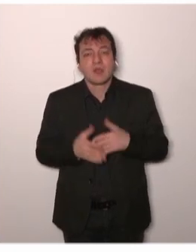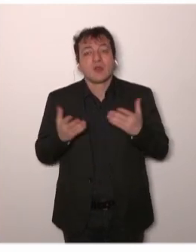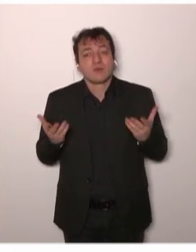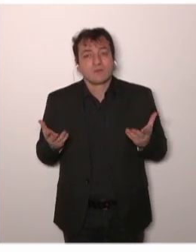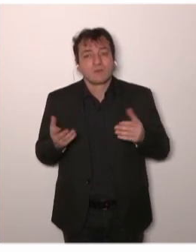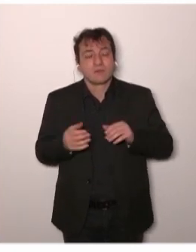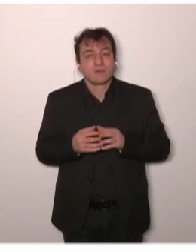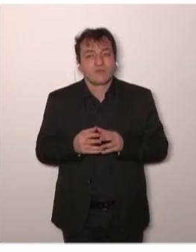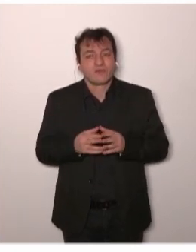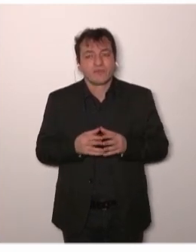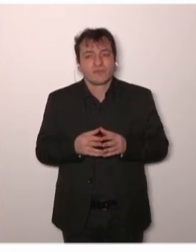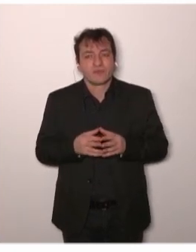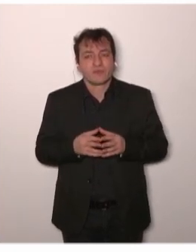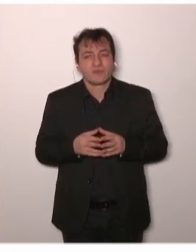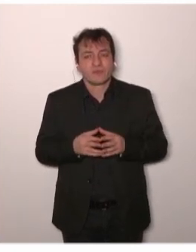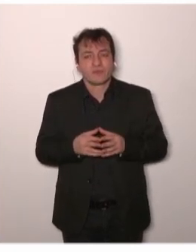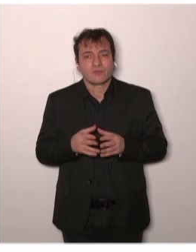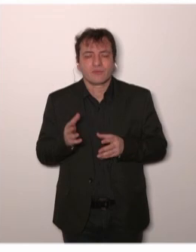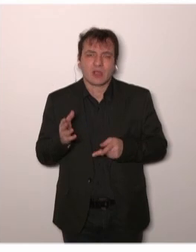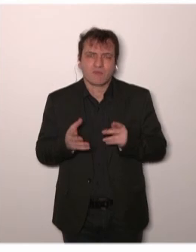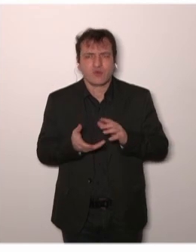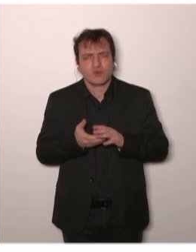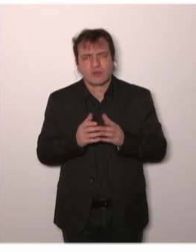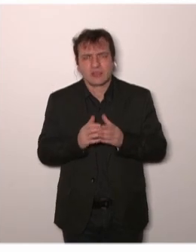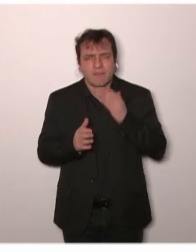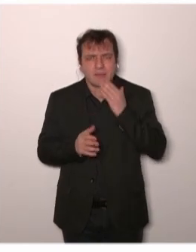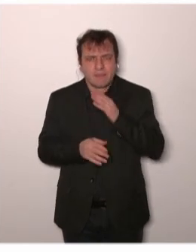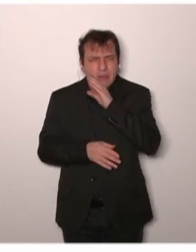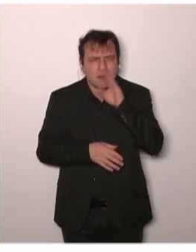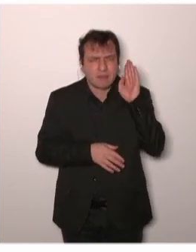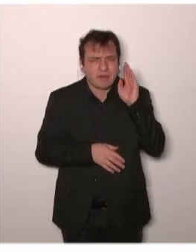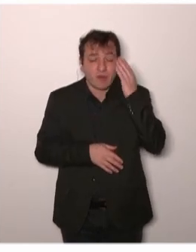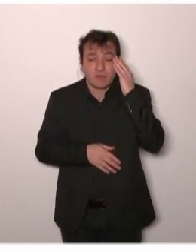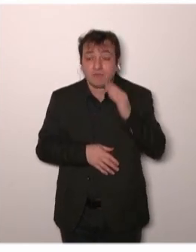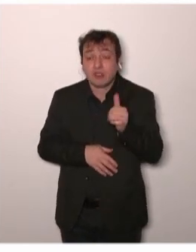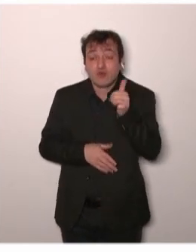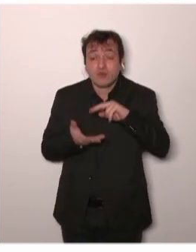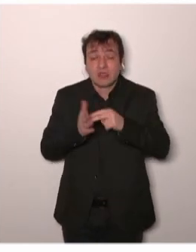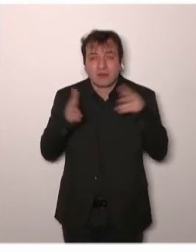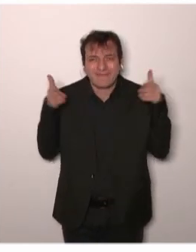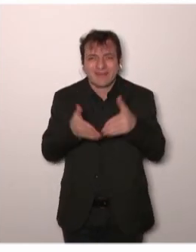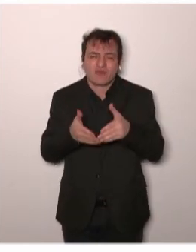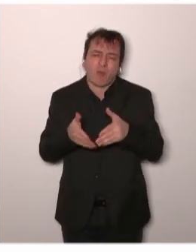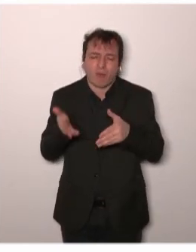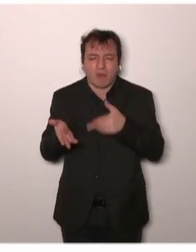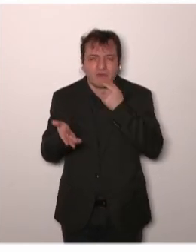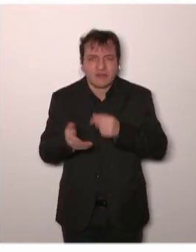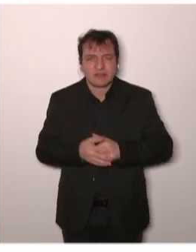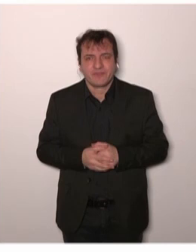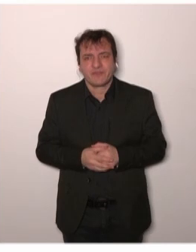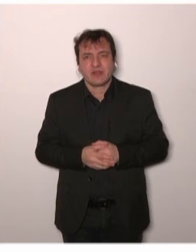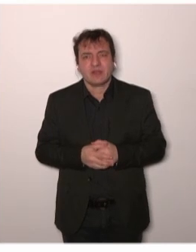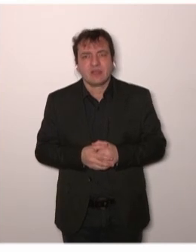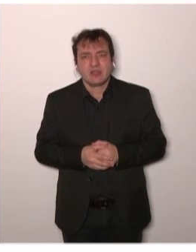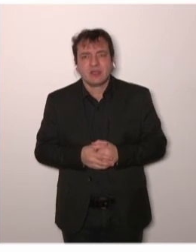single technology. So, the question indeed is how do we make this happen? How do we actually authorize all